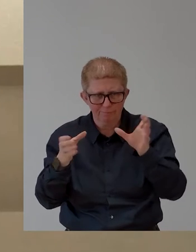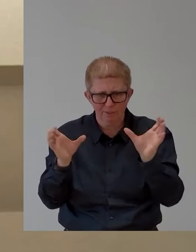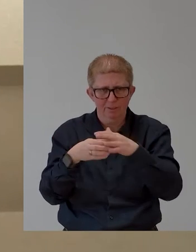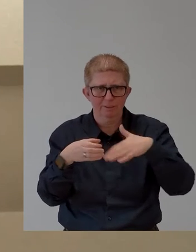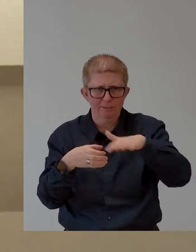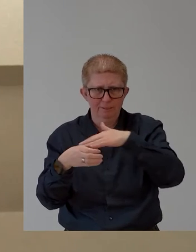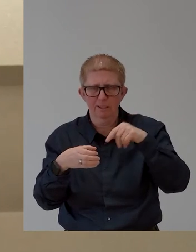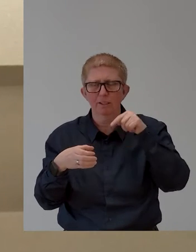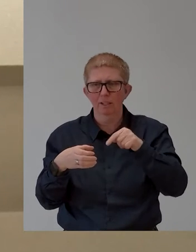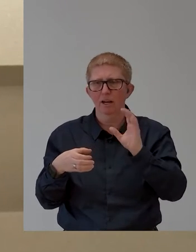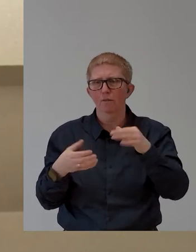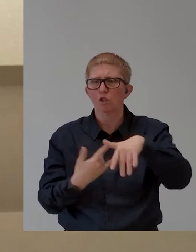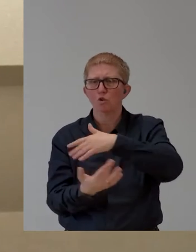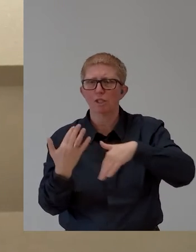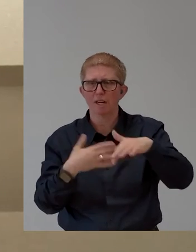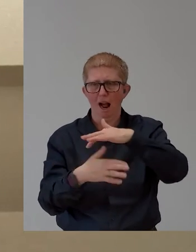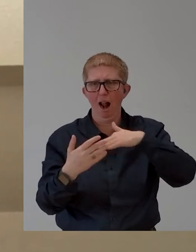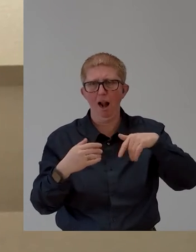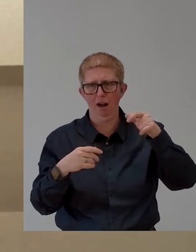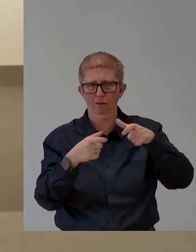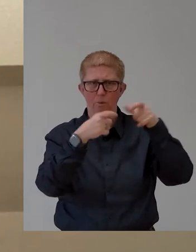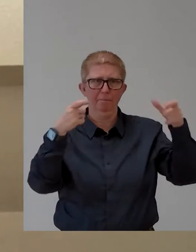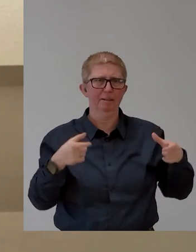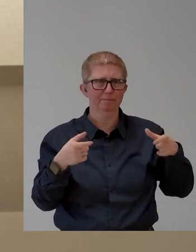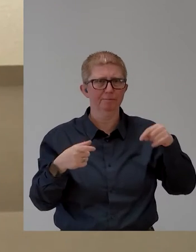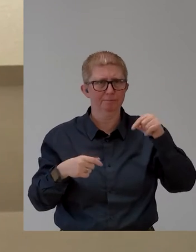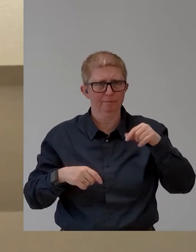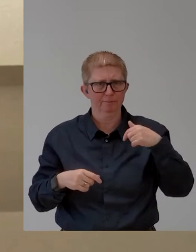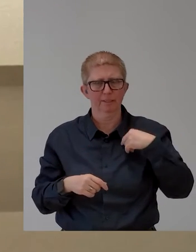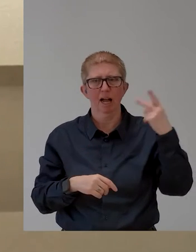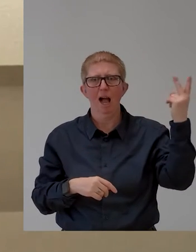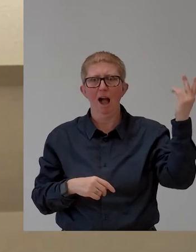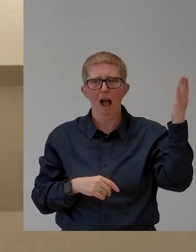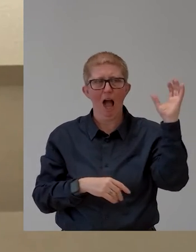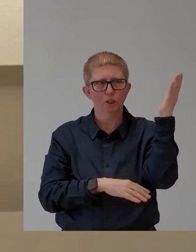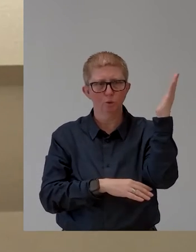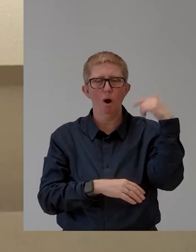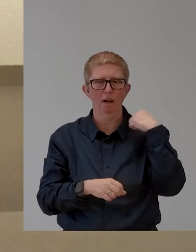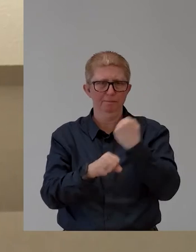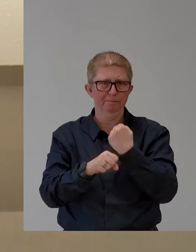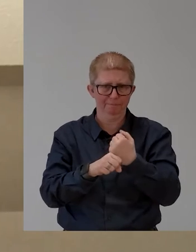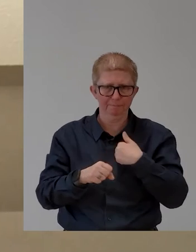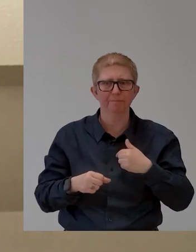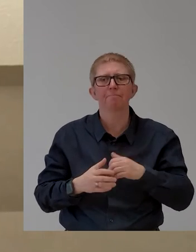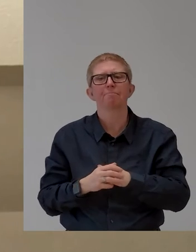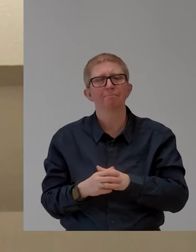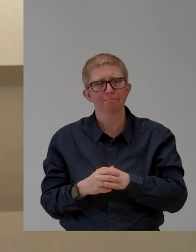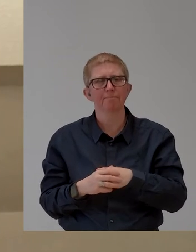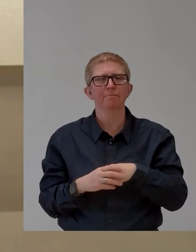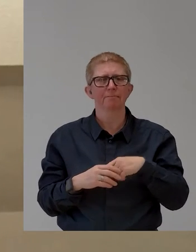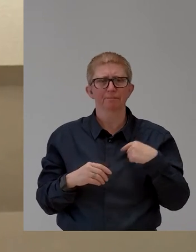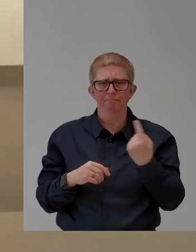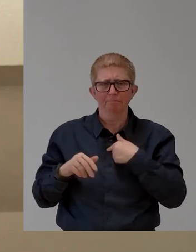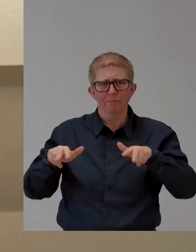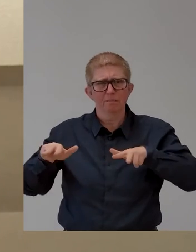Ashoka fellows and other social entrepreneurs in raising hybrid growth capital from European impact investors. So far, we managed to support more than